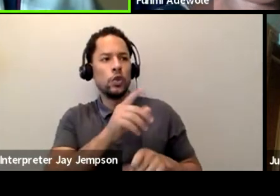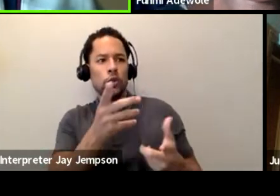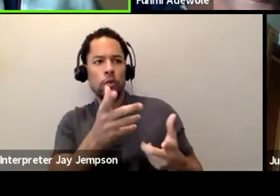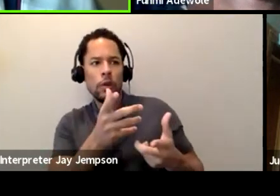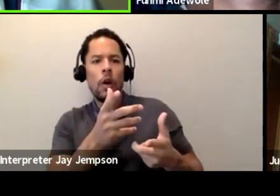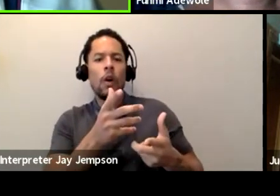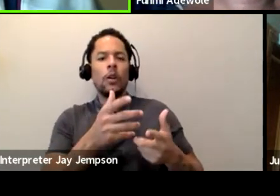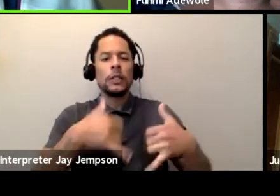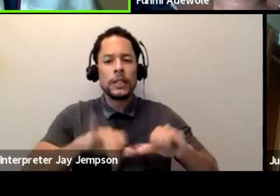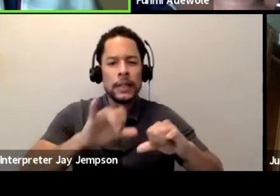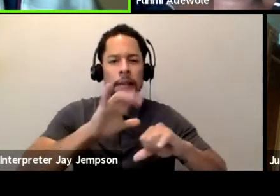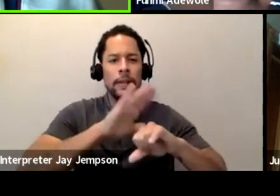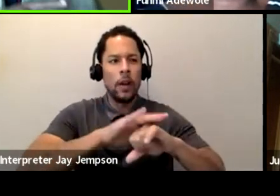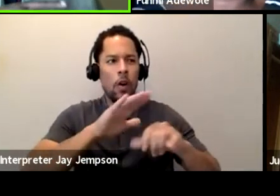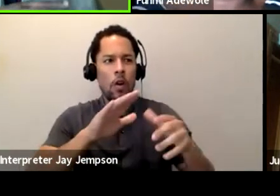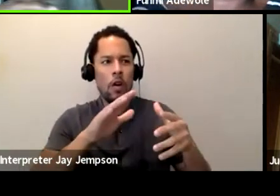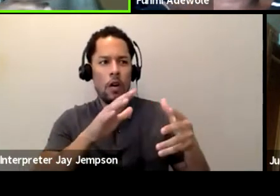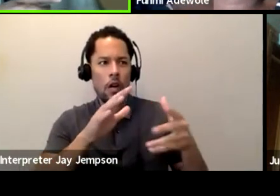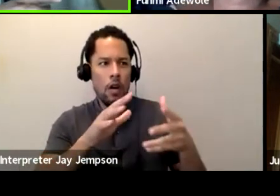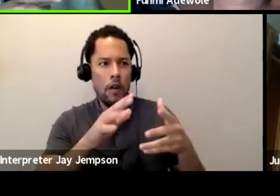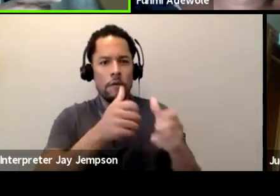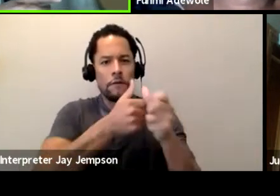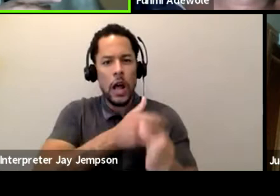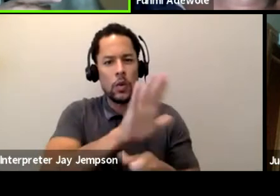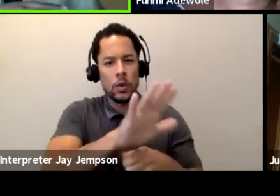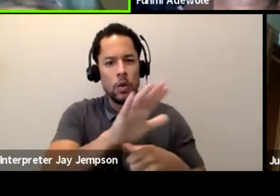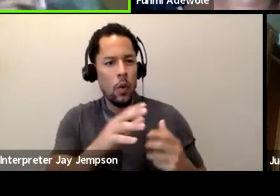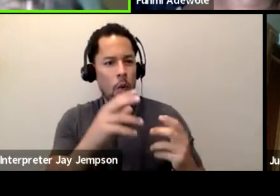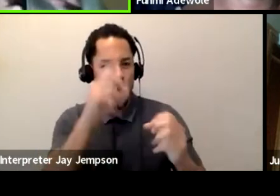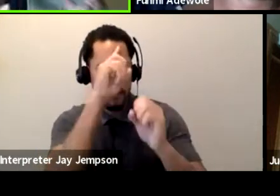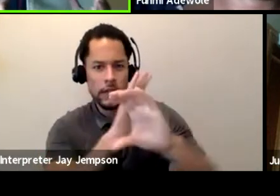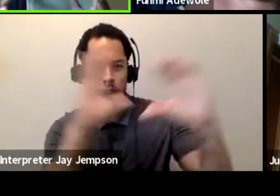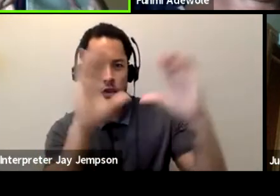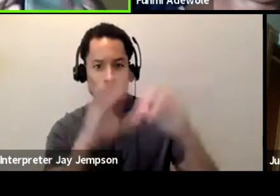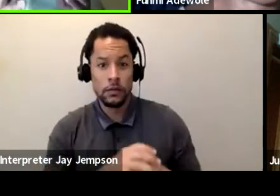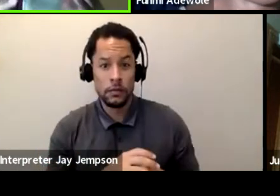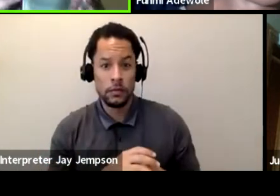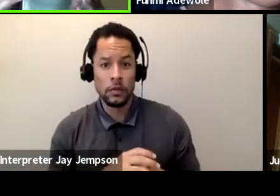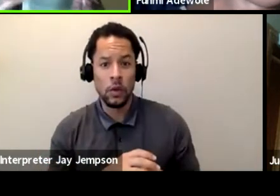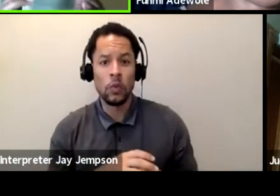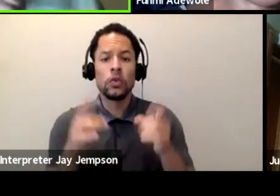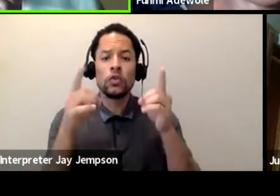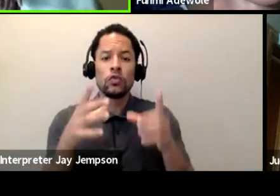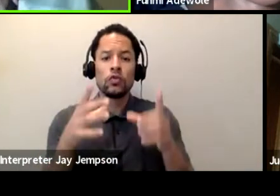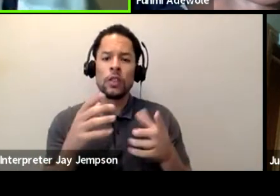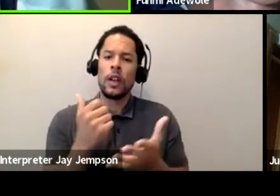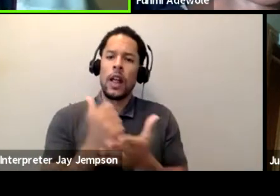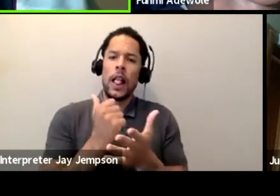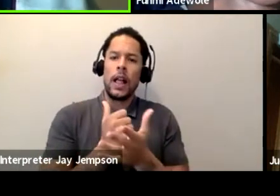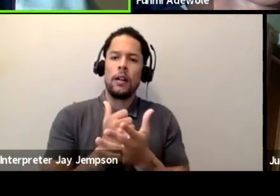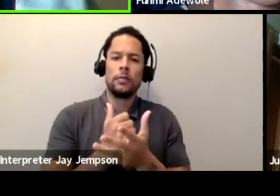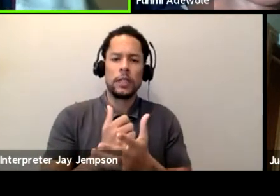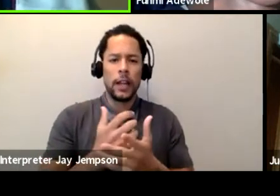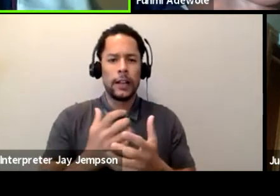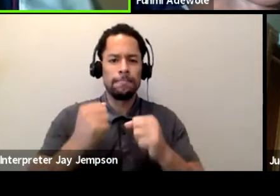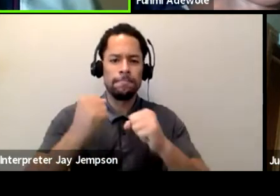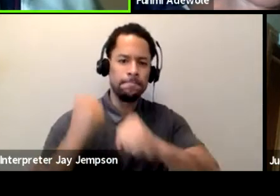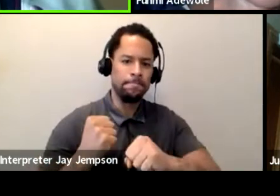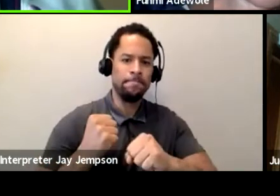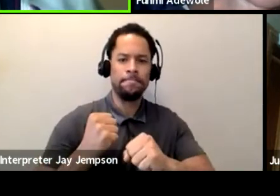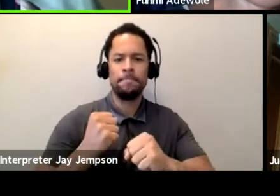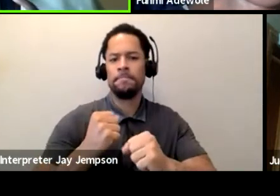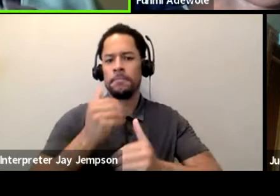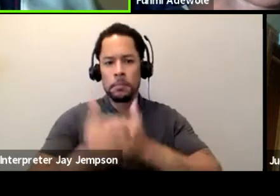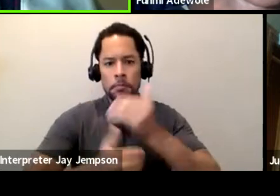director. And sort of keeps the whole process together. So, and